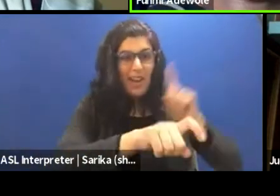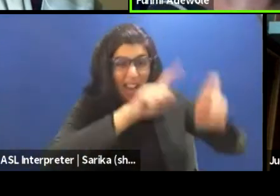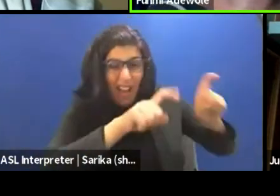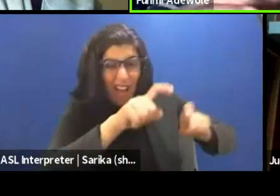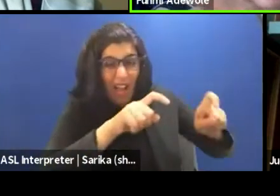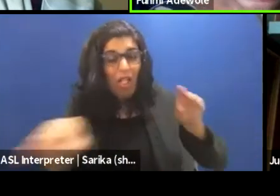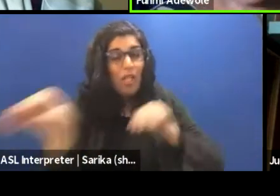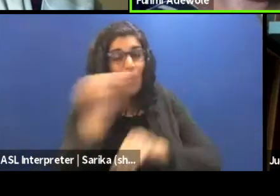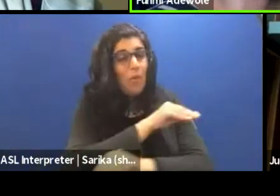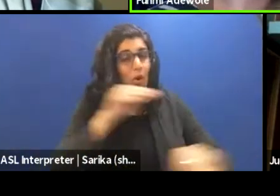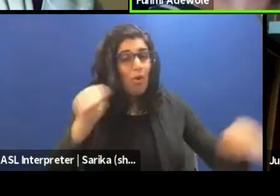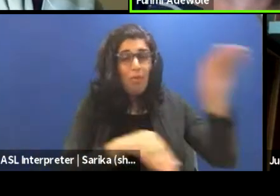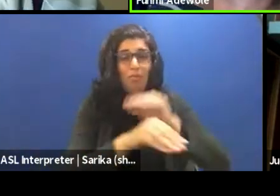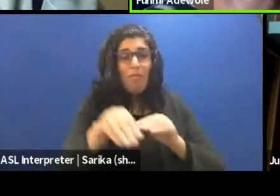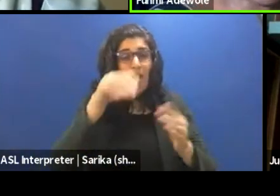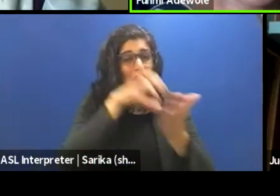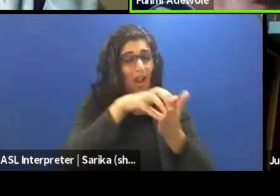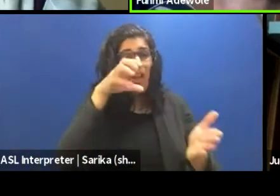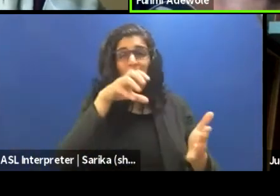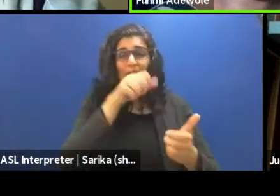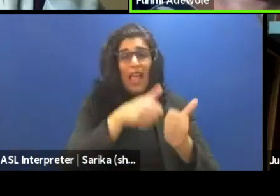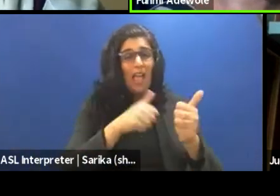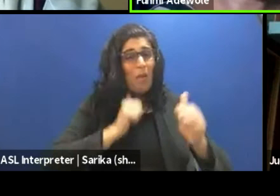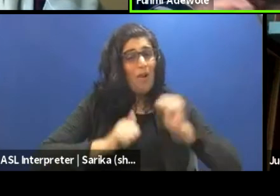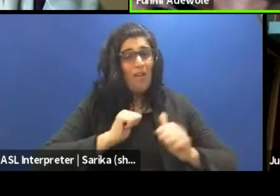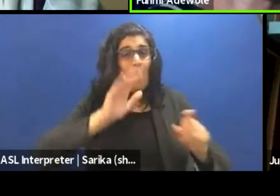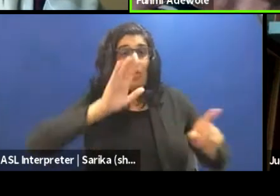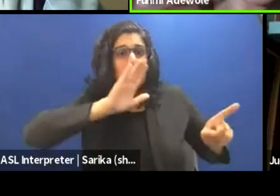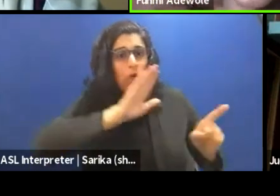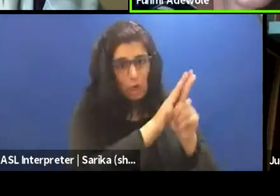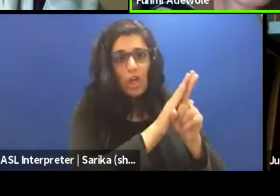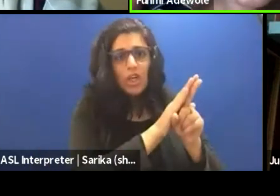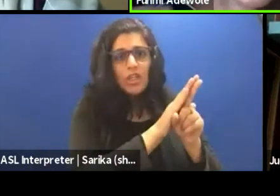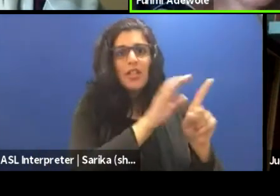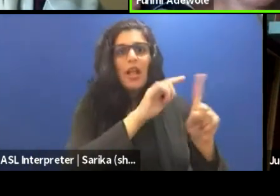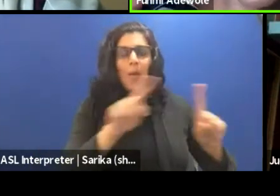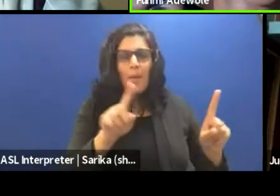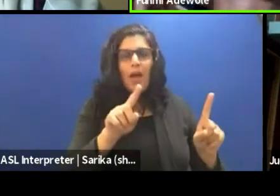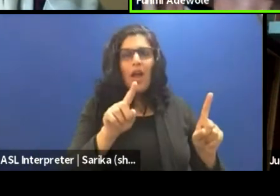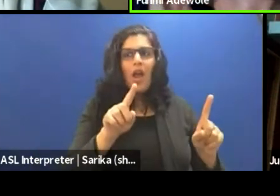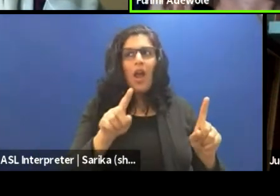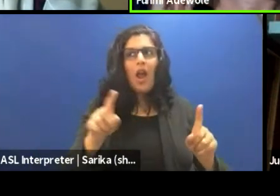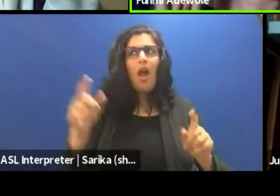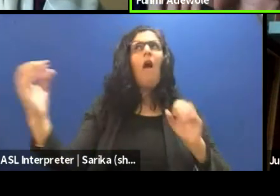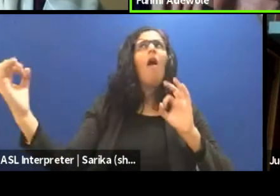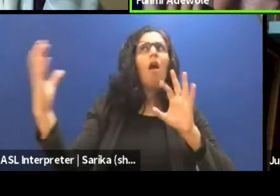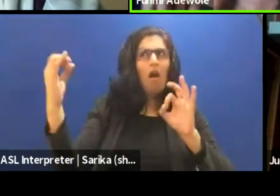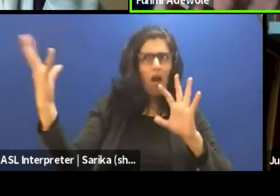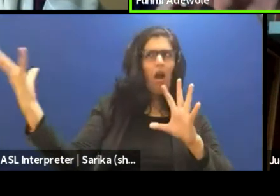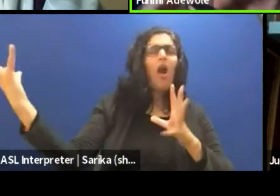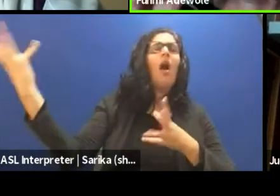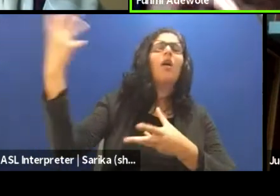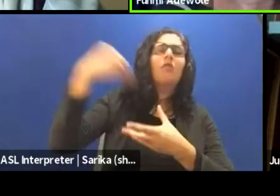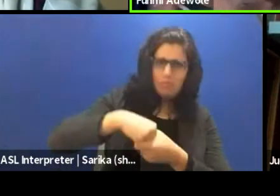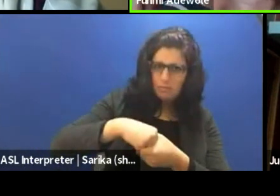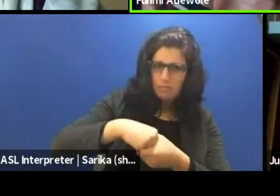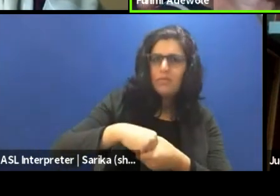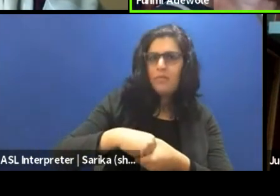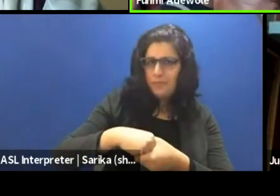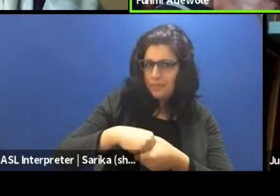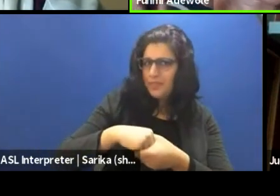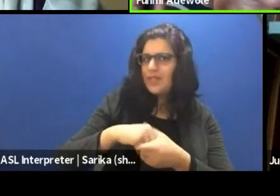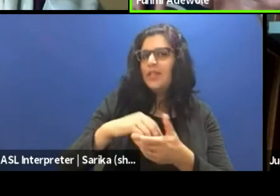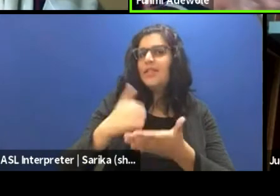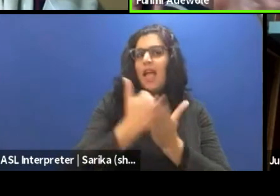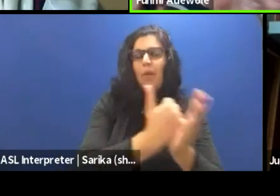movement was hers, the text was hers, the performance was hers. But she's taking this other feedback because the person is helping her to go deeper